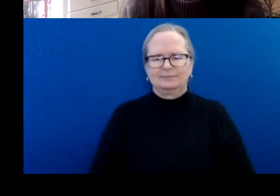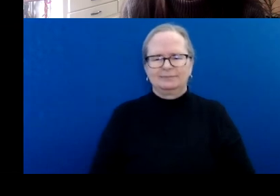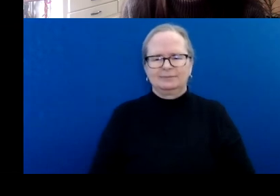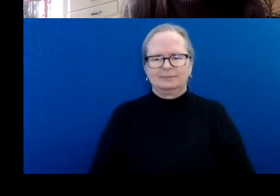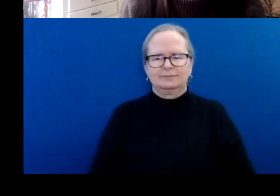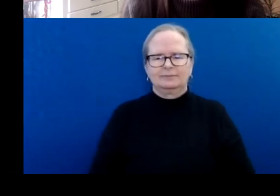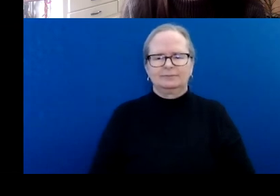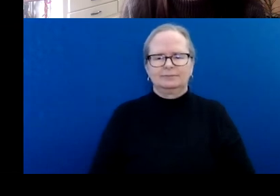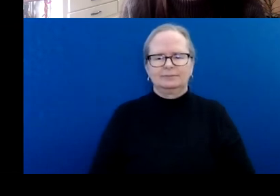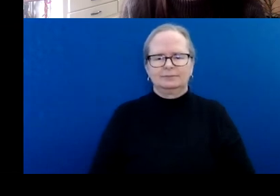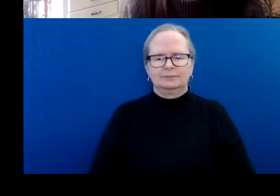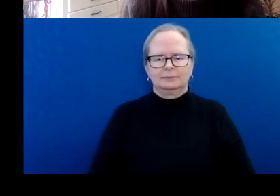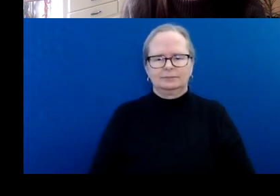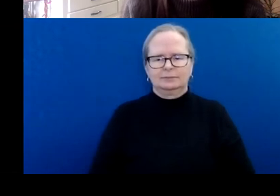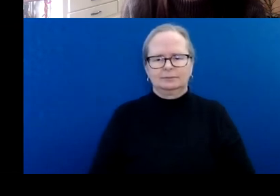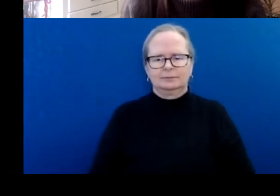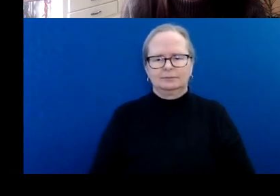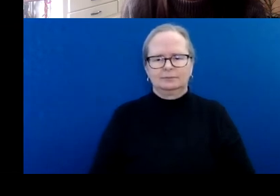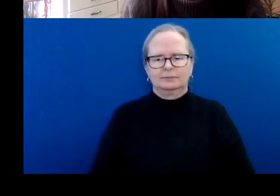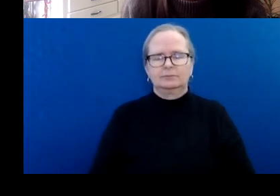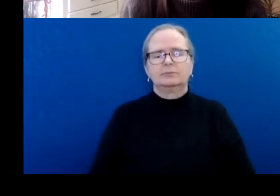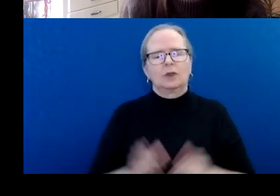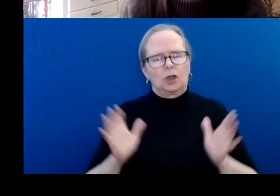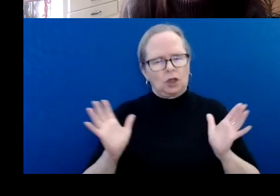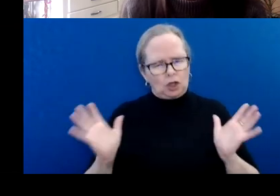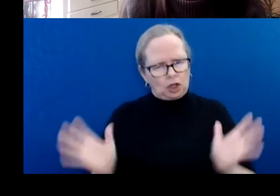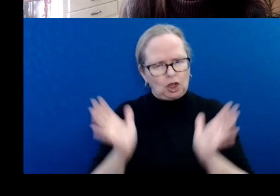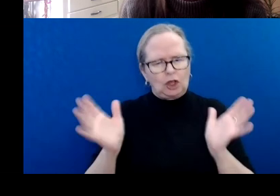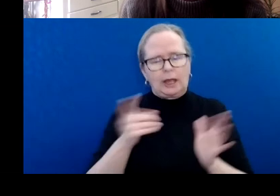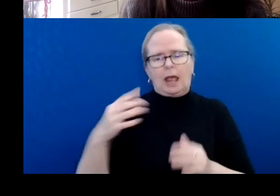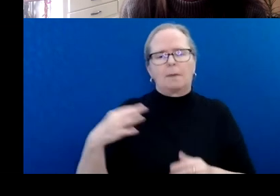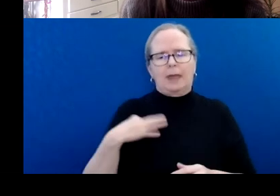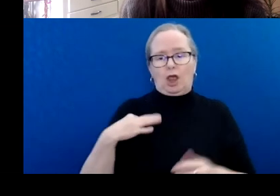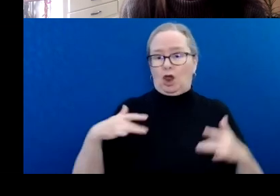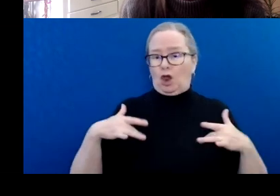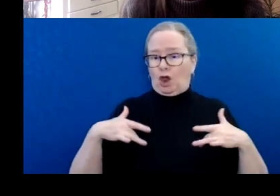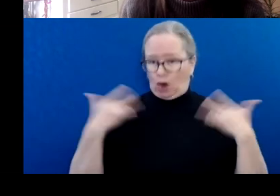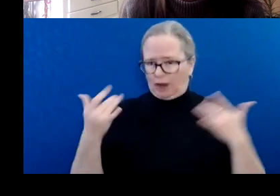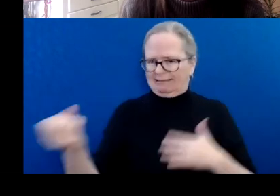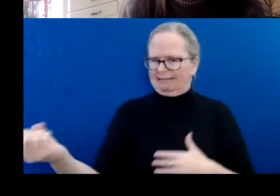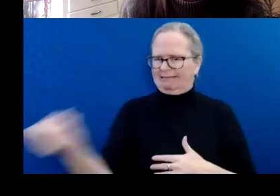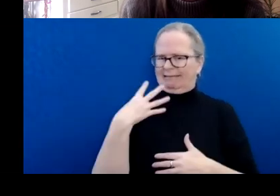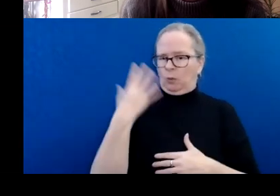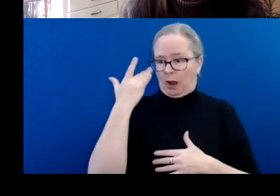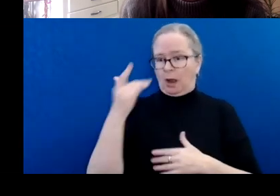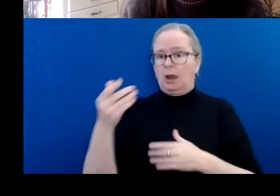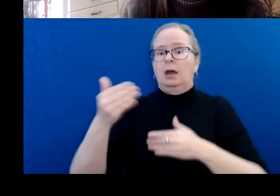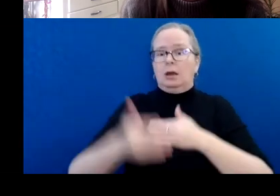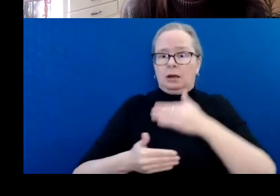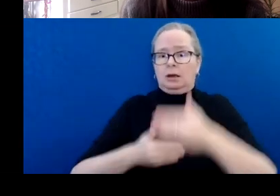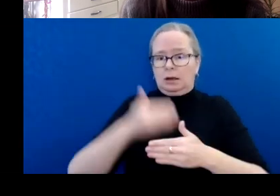Start the process of applying early. Give yourself time to put your ideas and plans together,